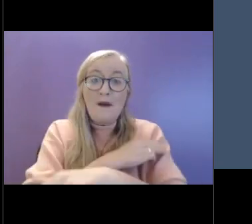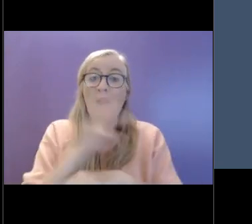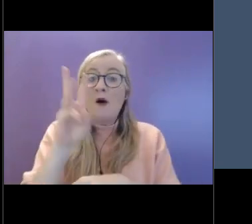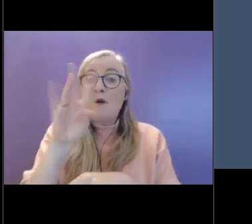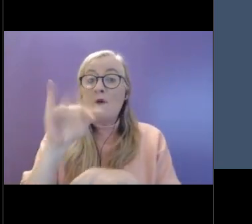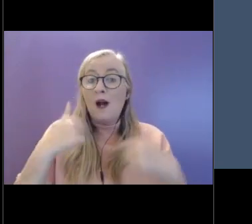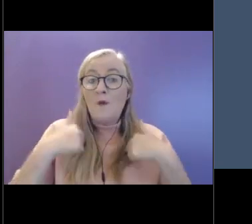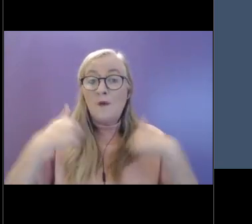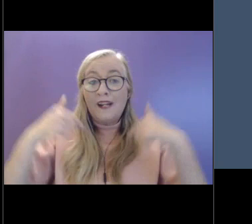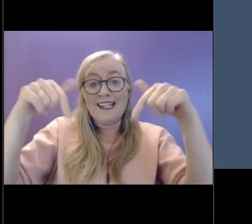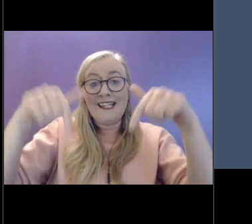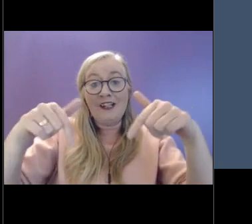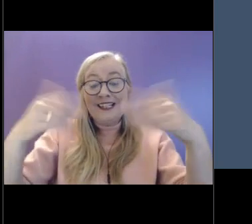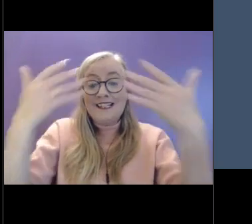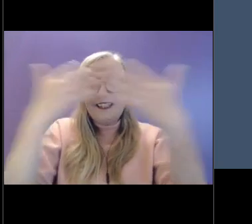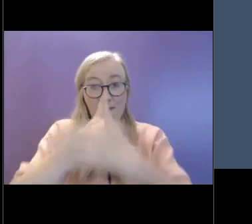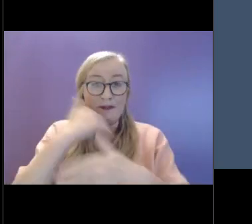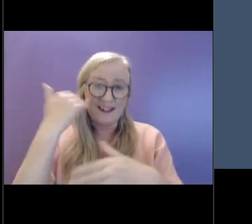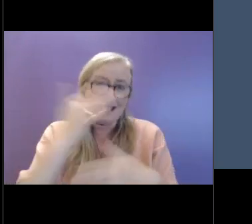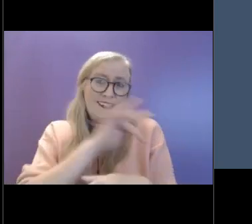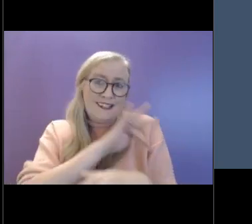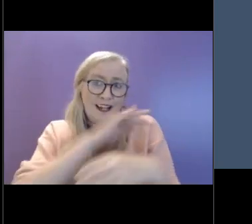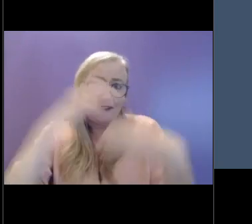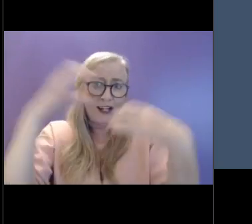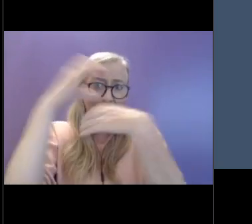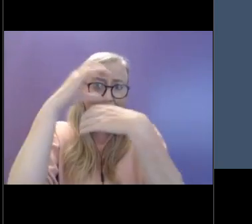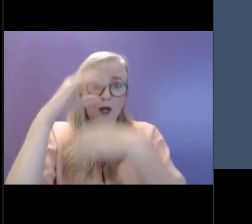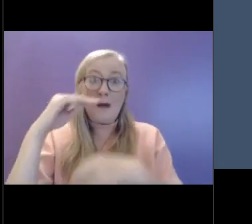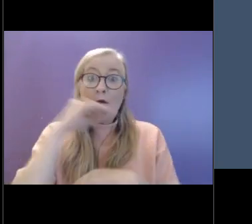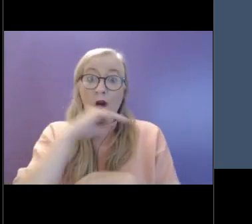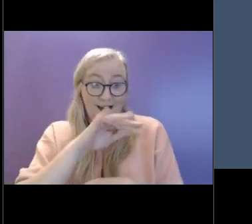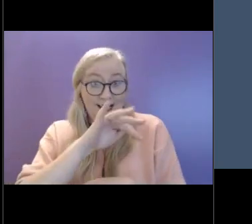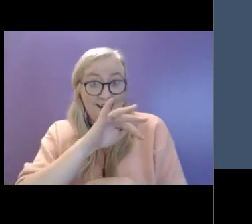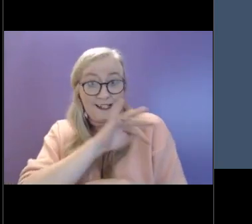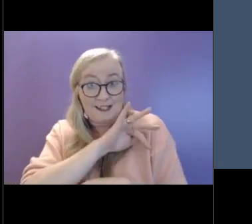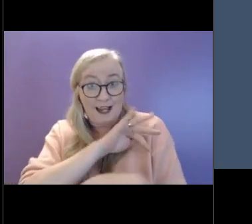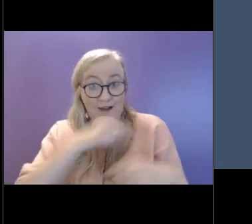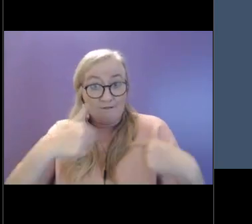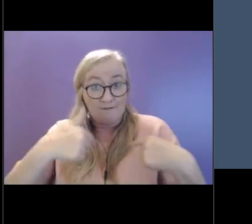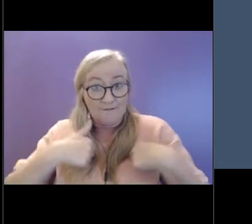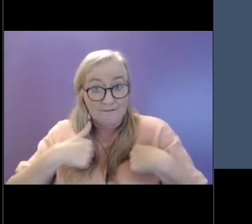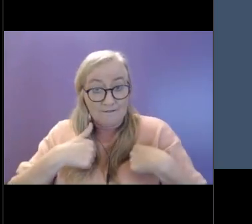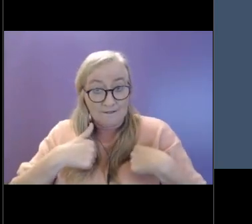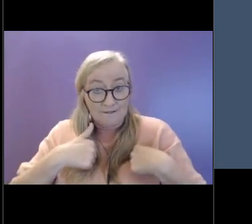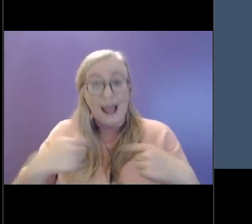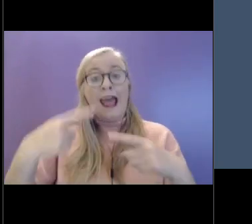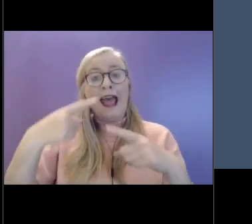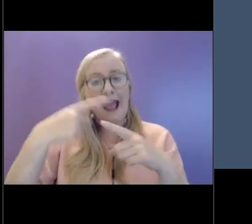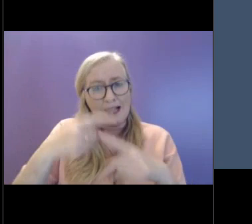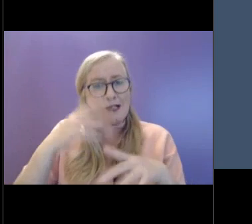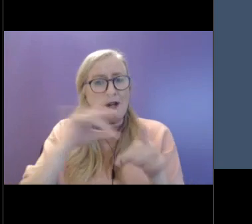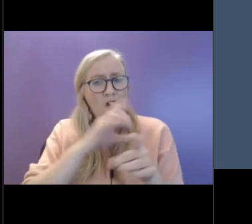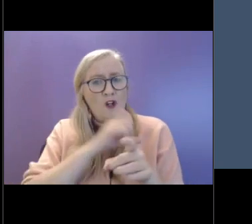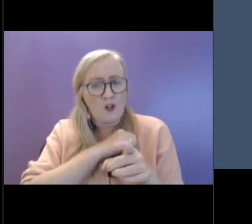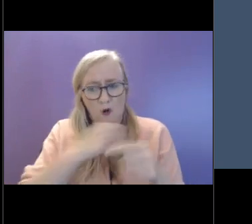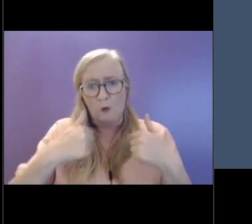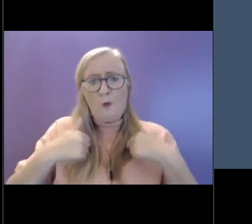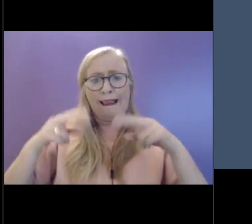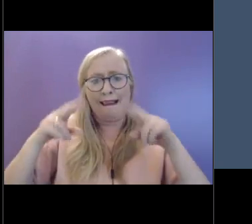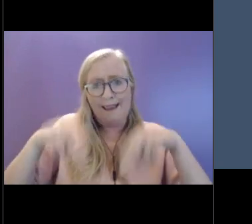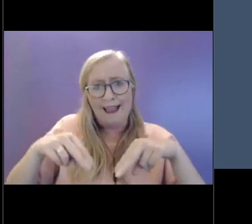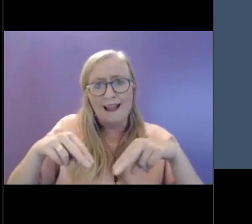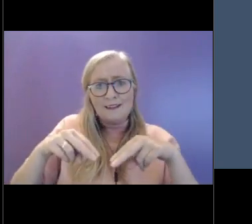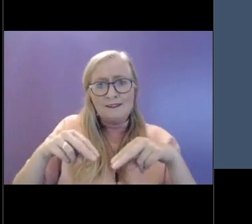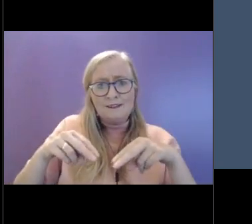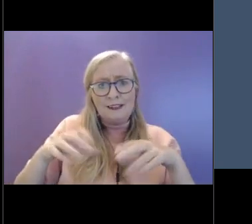that self-care is important. I suppose not just for ourselves, but also to ensure that we're resourced enough to be those kind of one